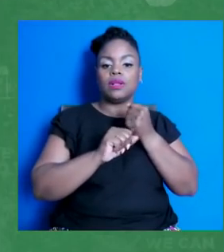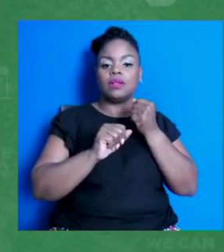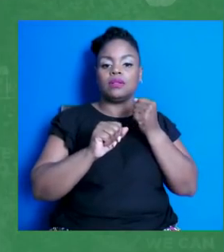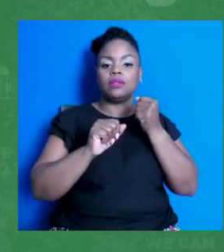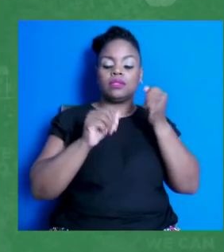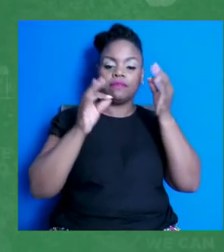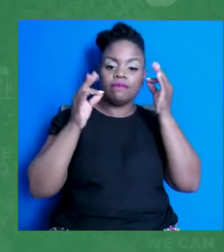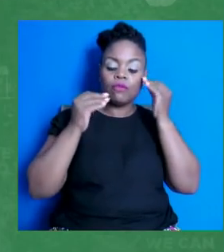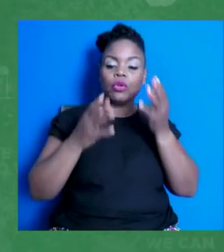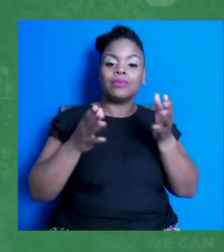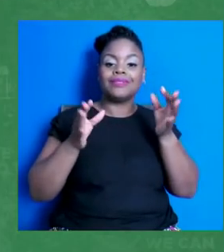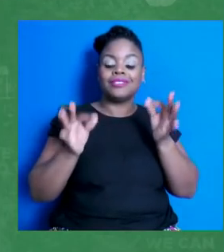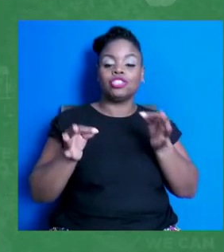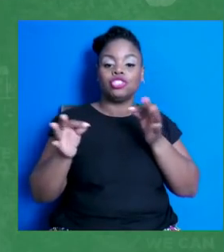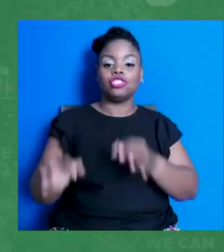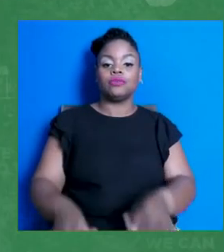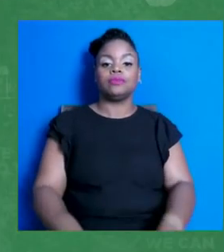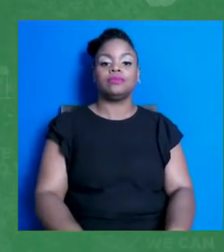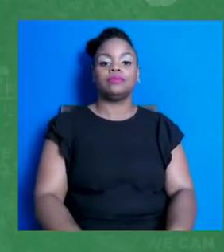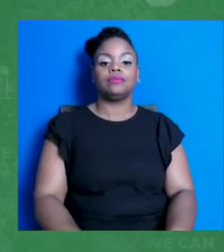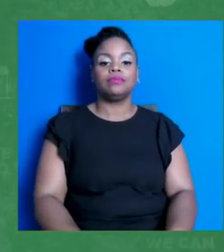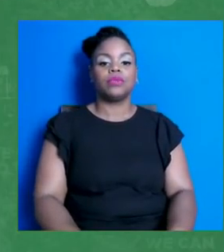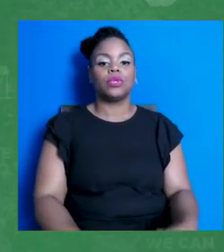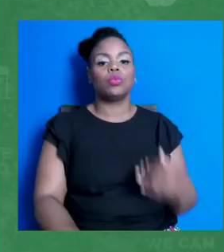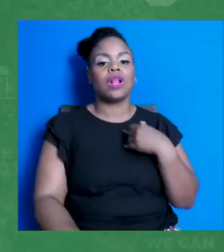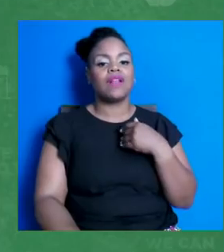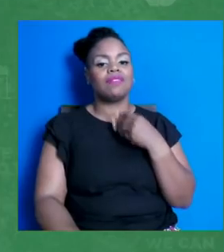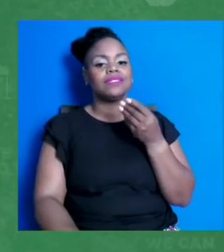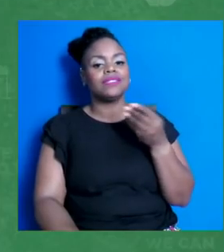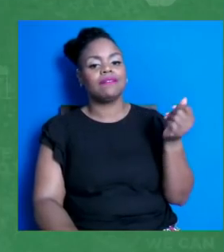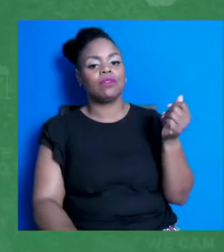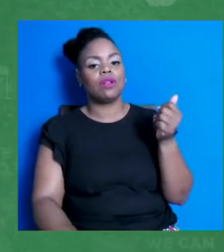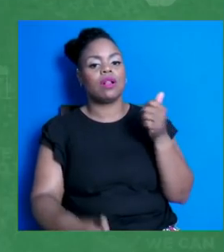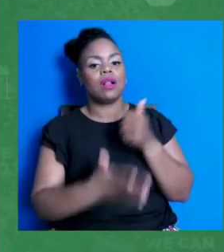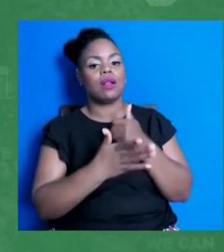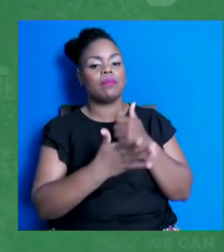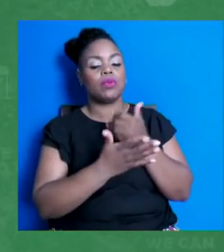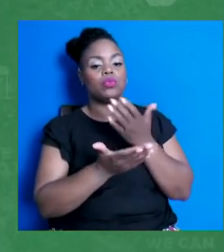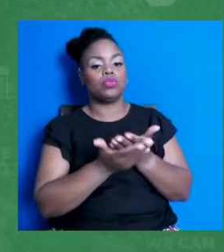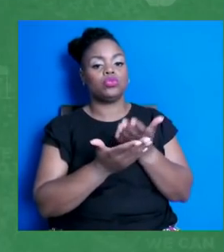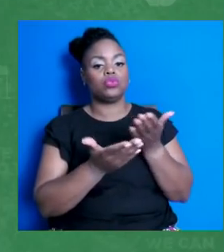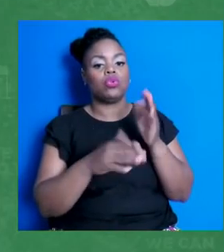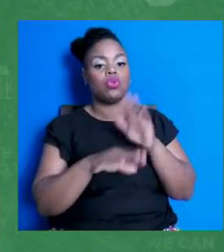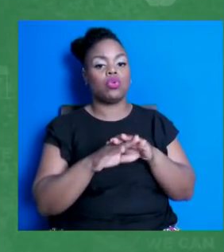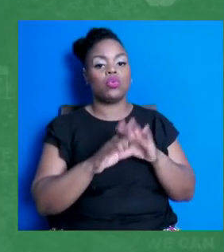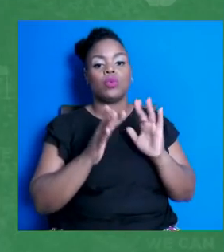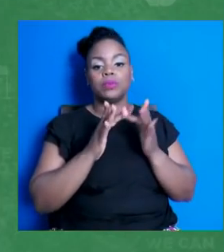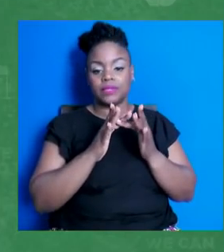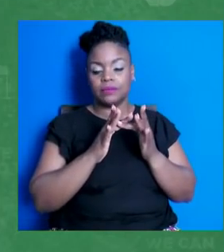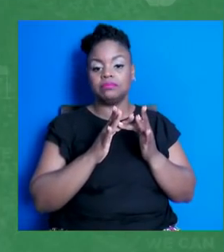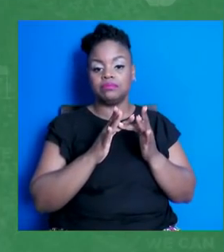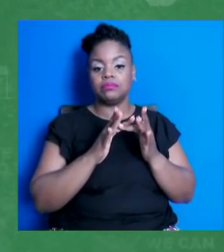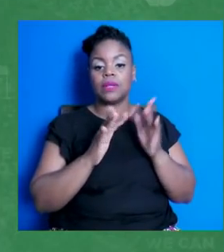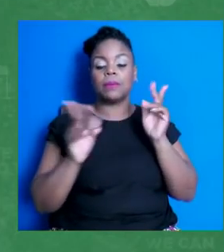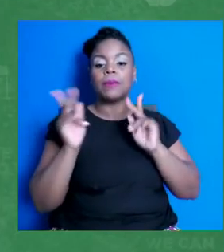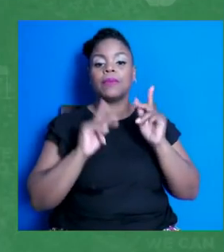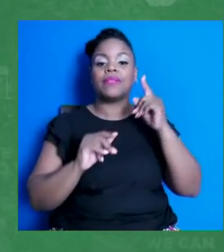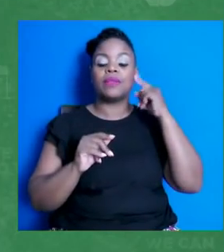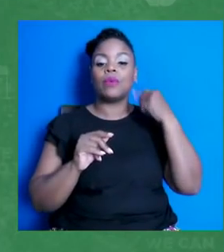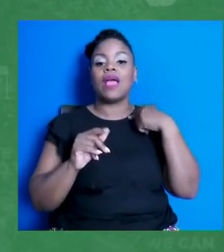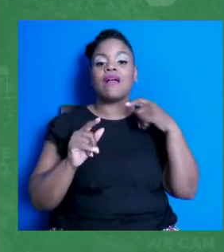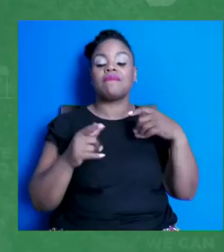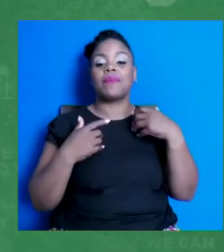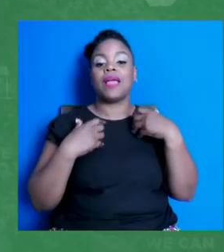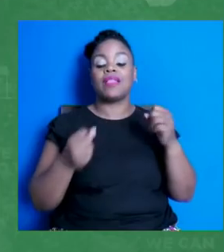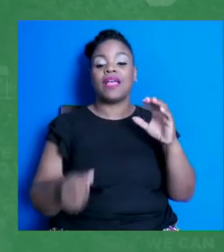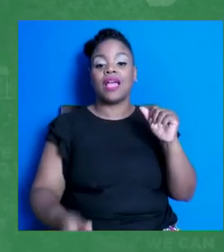We have several helpful resources on our website. So I know a lot of folks think that you have to be a healthcare expert. That is not the case. But if you